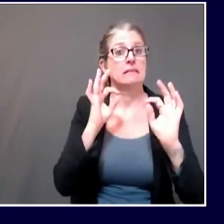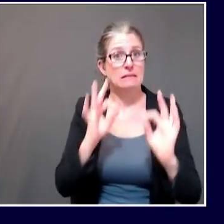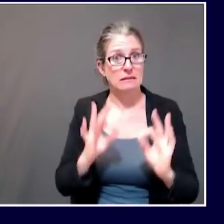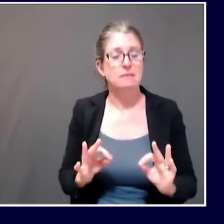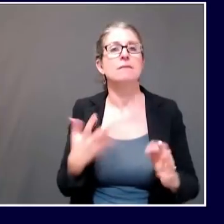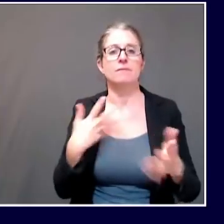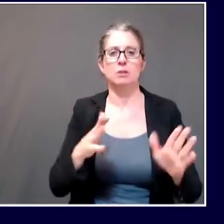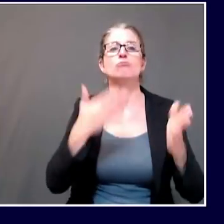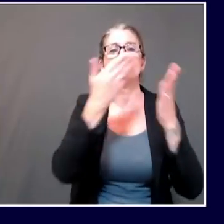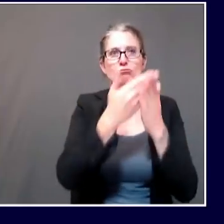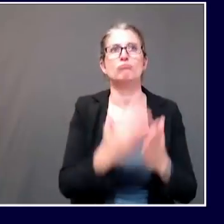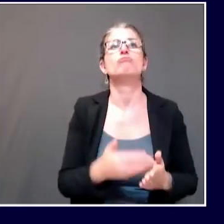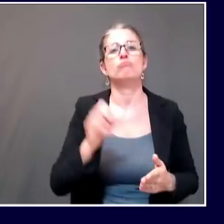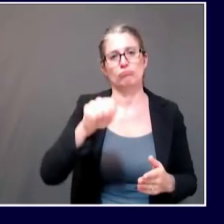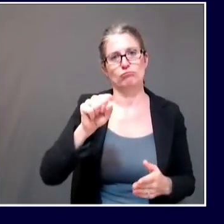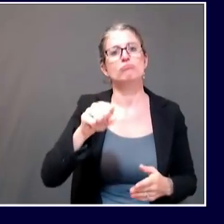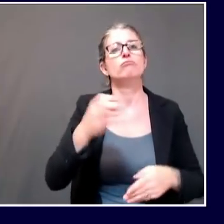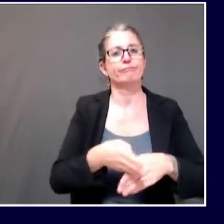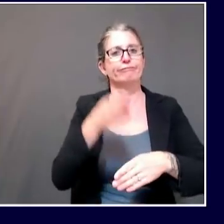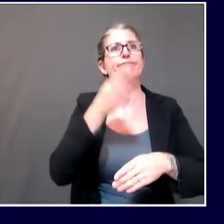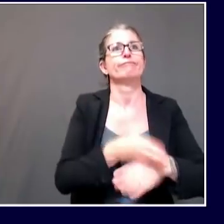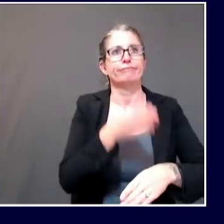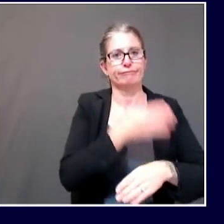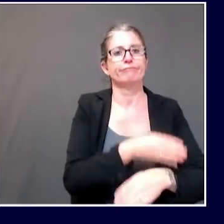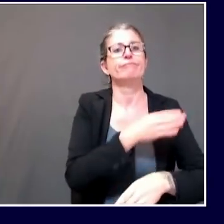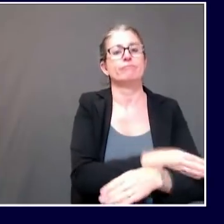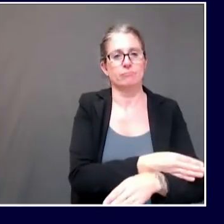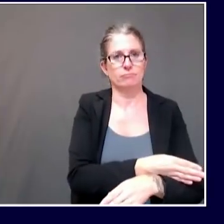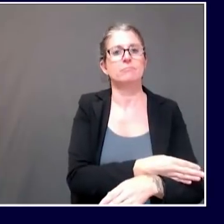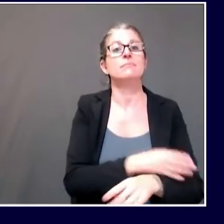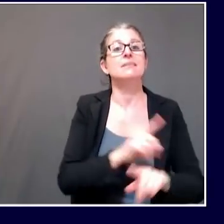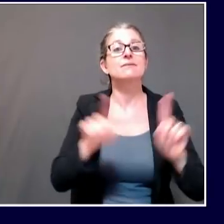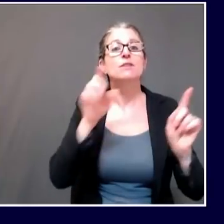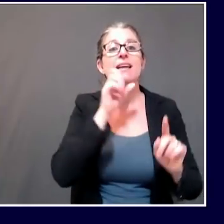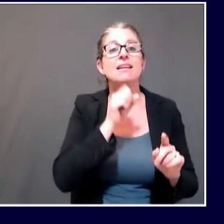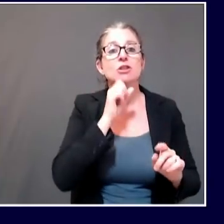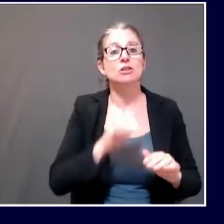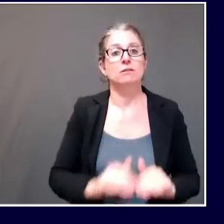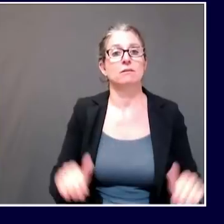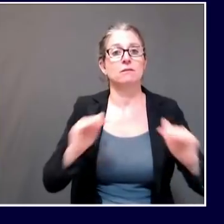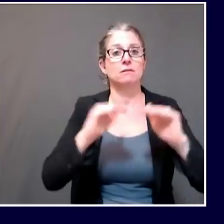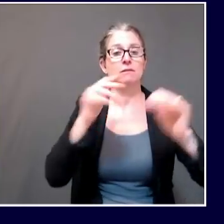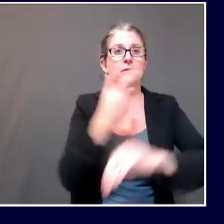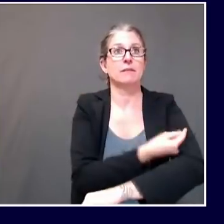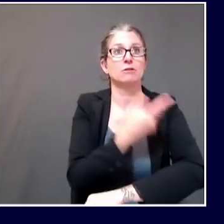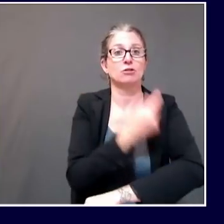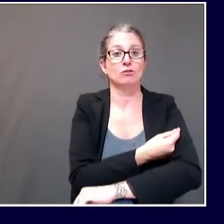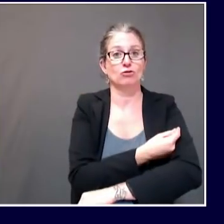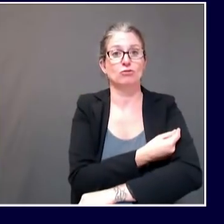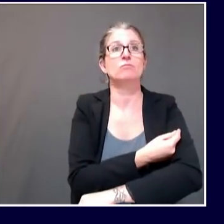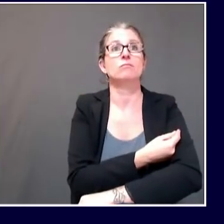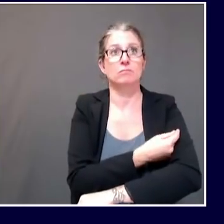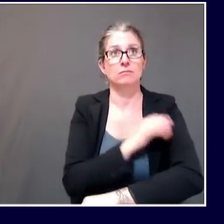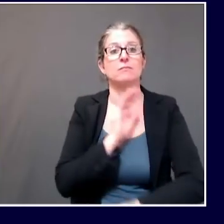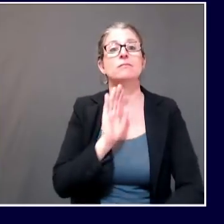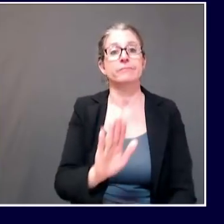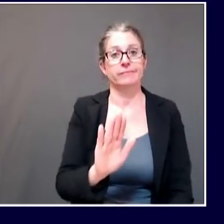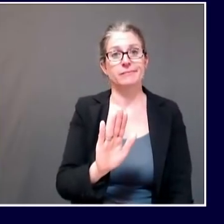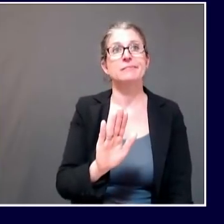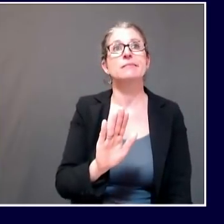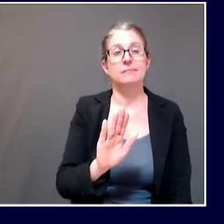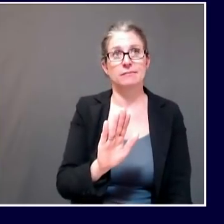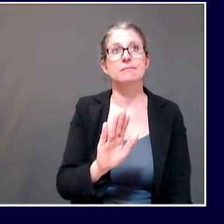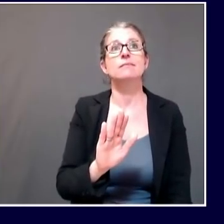-off for all grades, somewhat interestingly and somewhat surprisingly for us, the drop-off was the most significant among